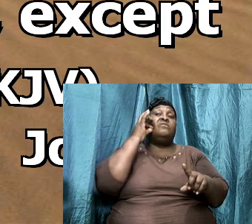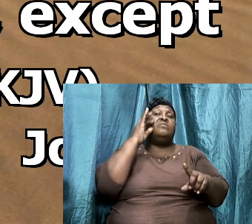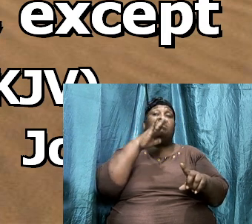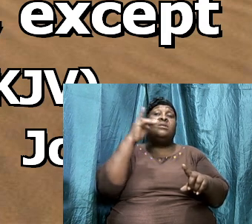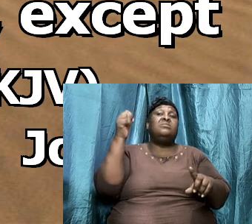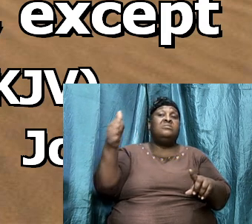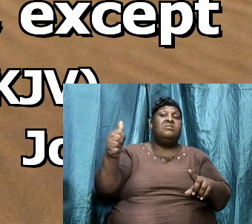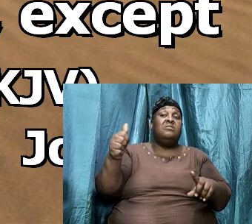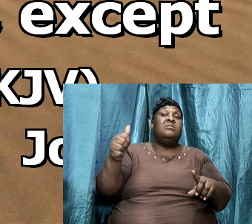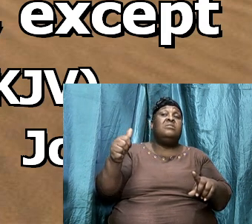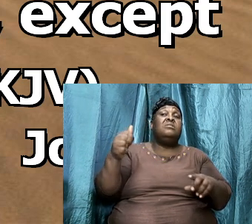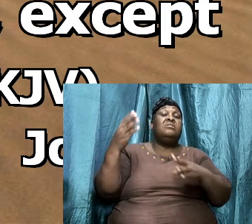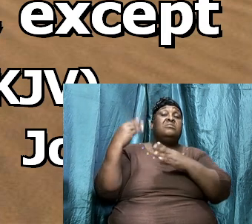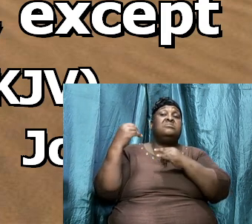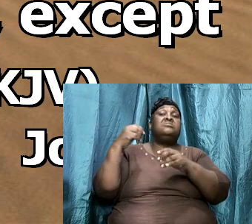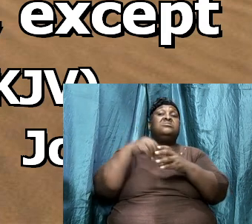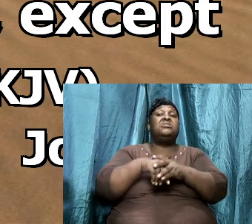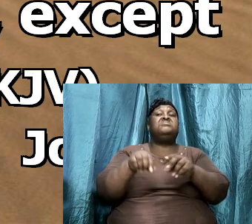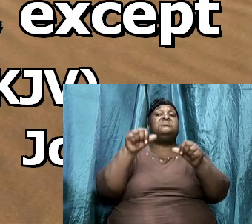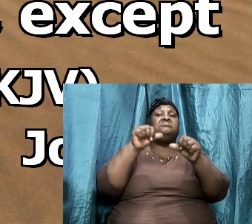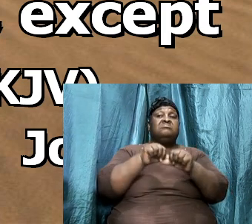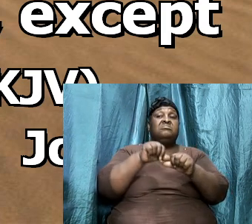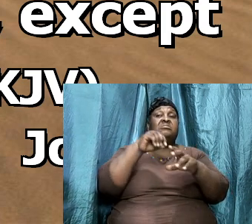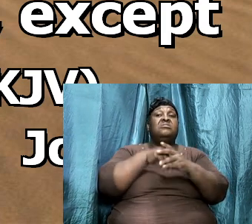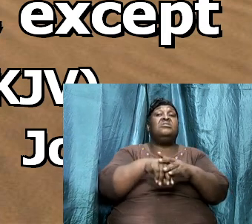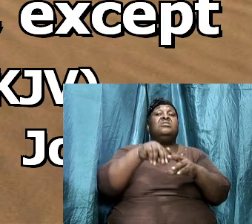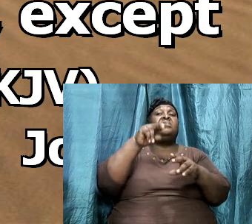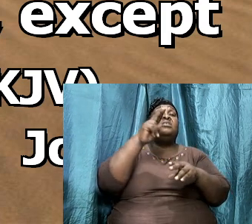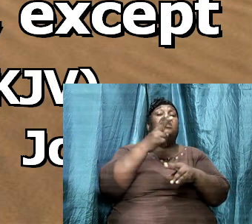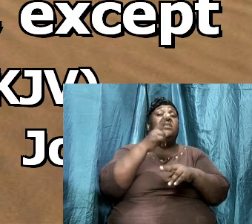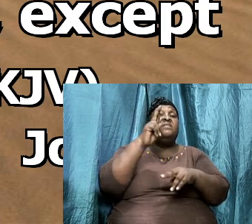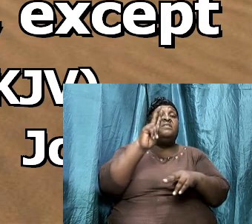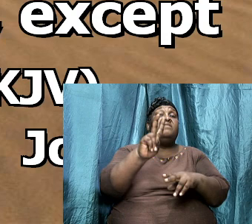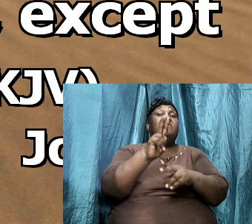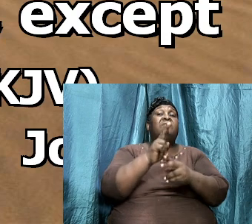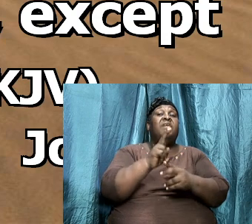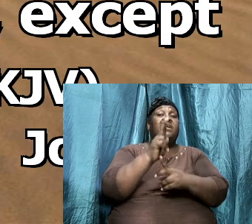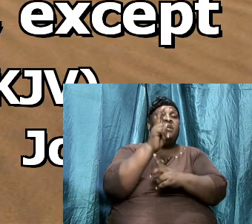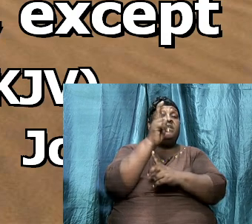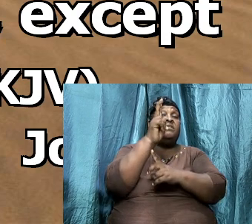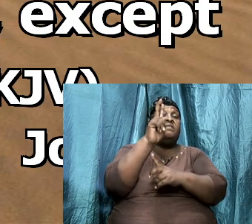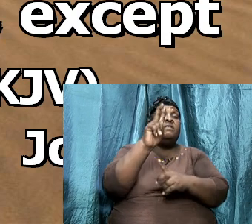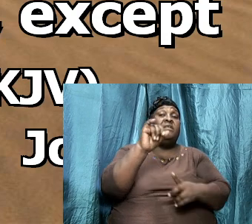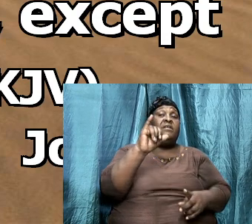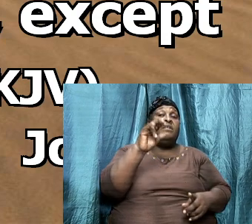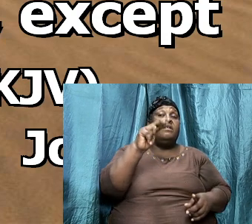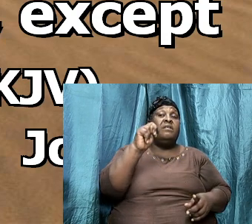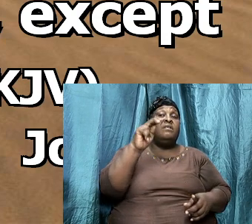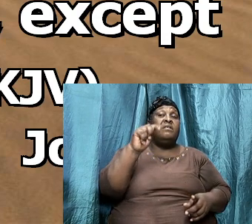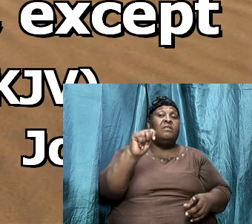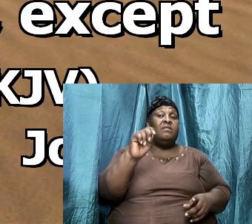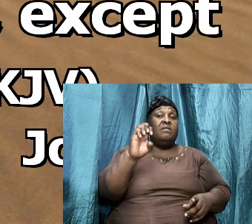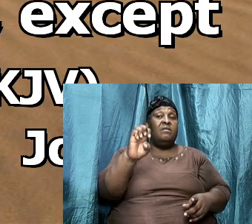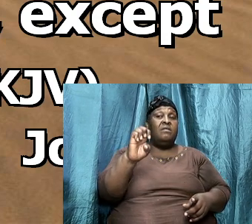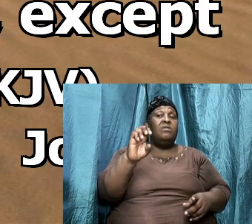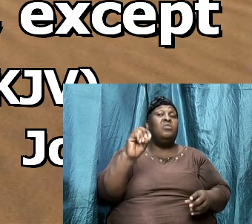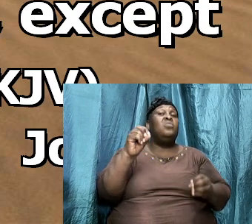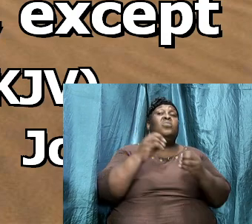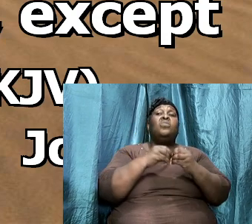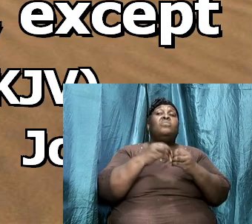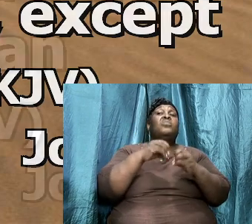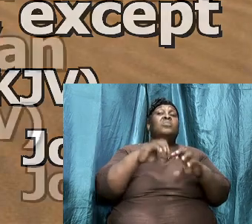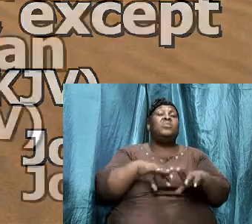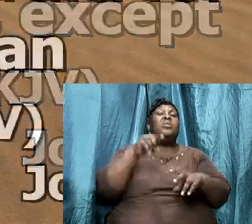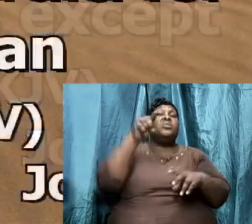it abide in the vine no more can he except he abide in me